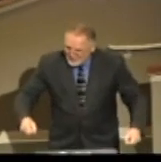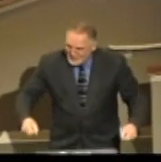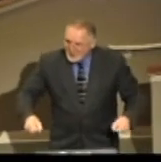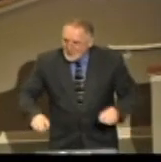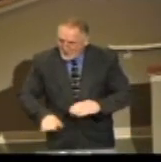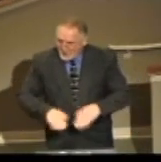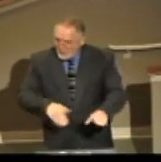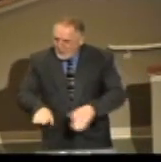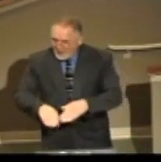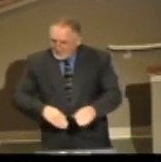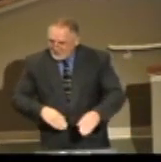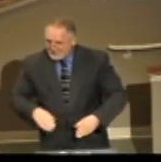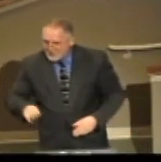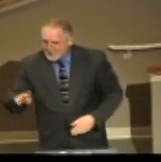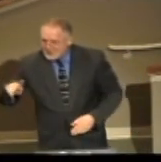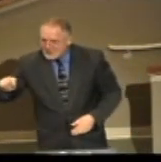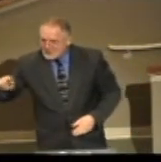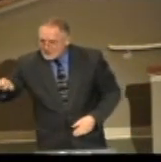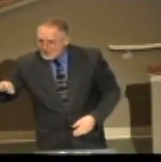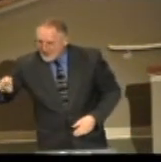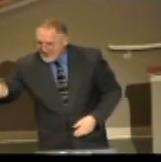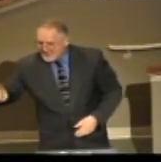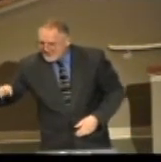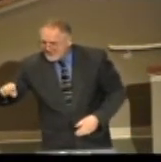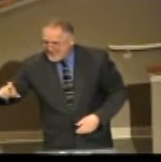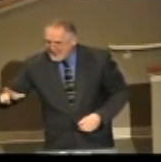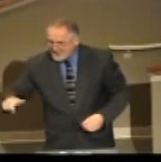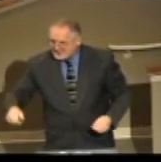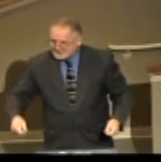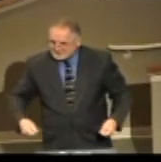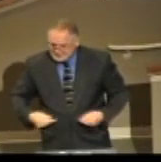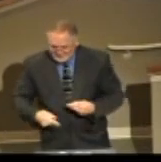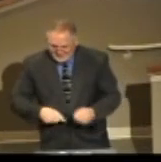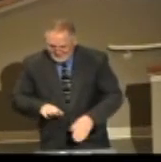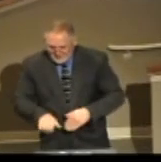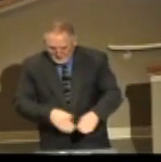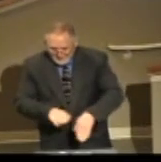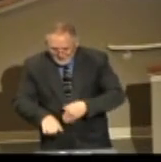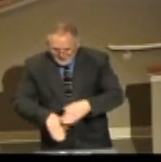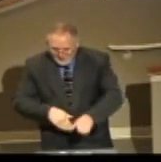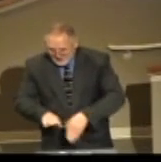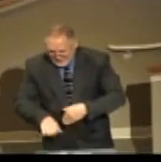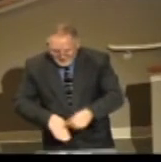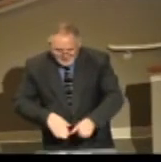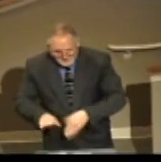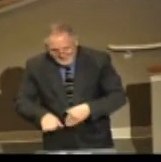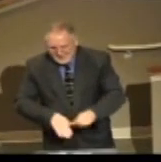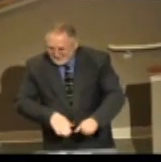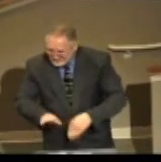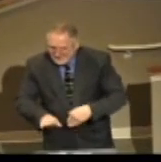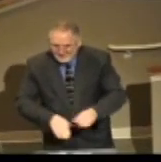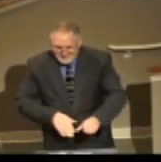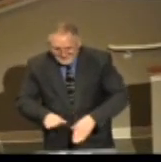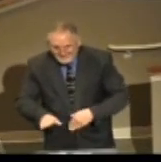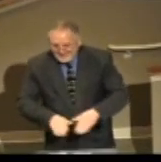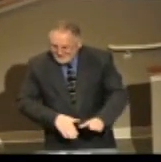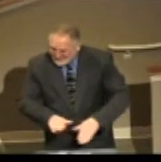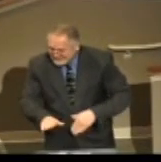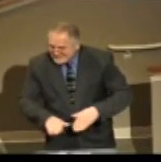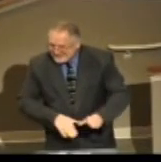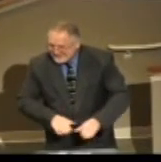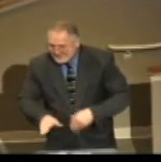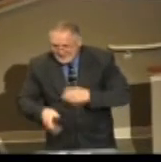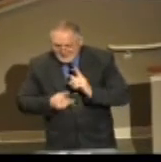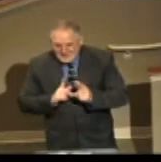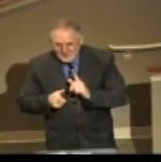I don't use them, boy. They run real fast. They burn up a lot of calories, it says, while you're watching them. So I actually use one, believe it or not. I don't look like it. And